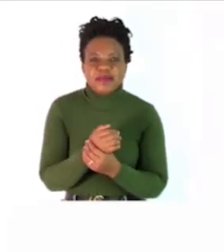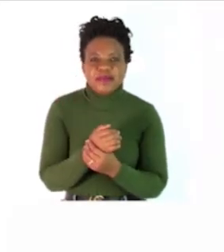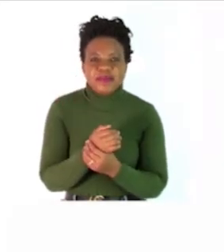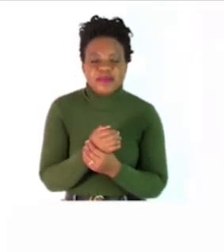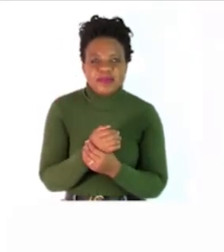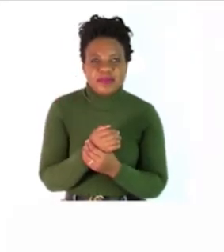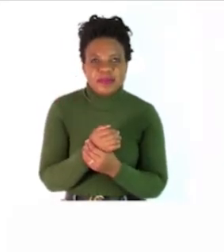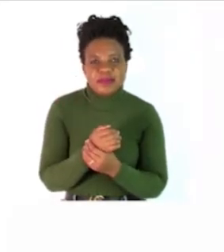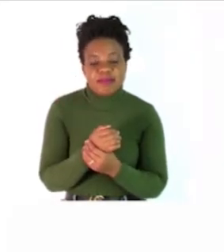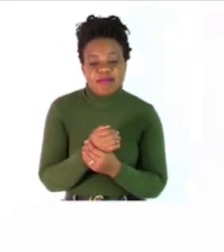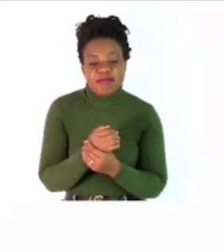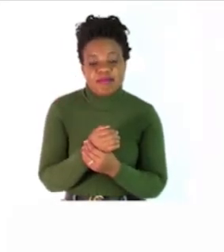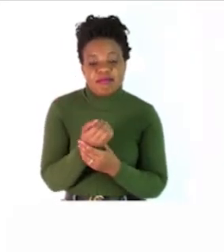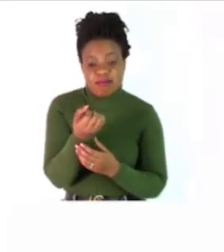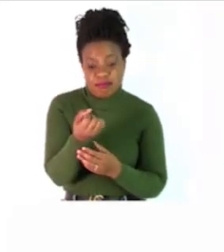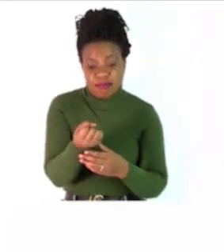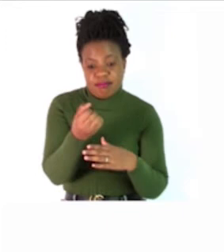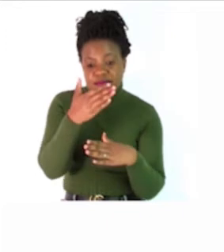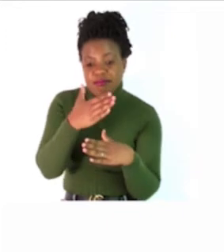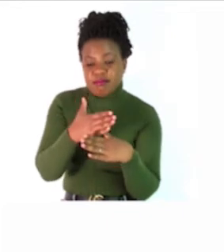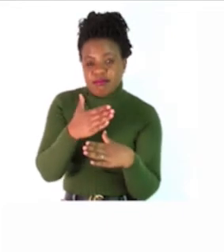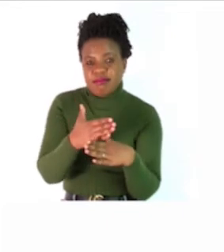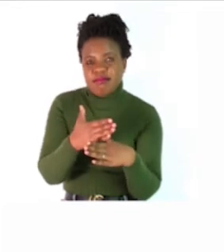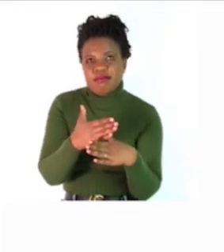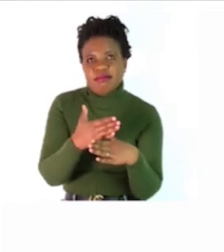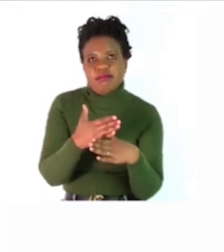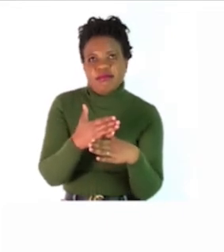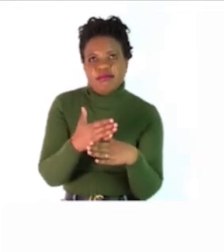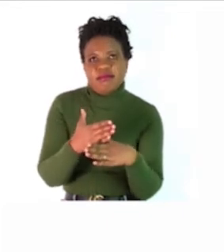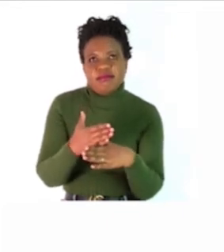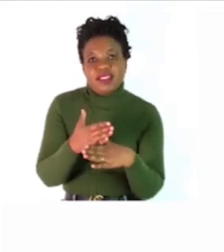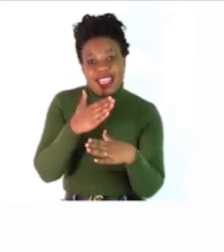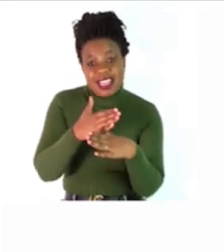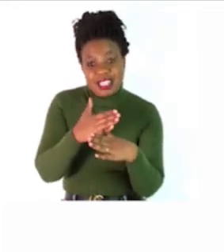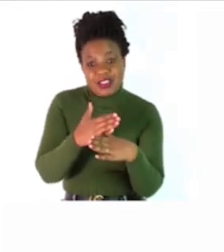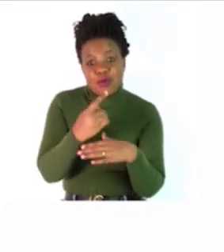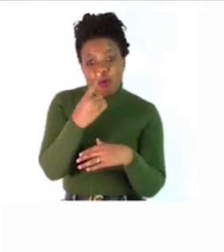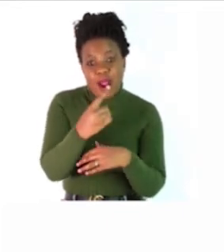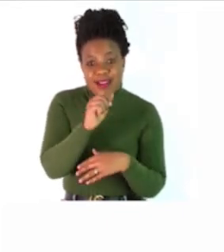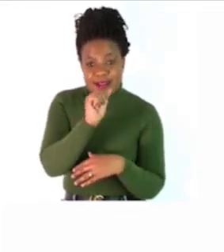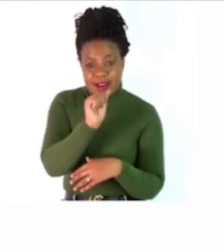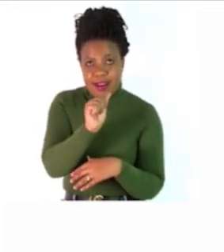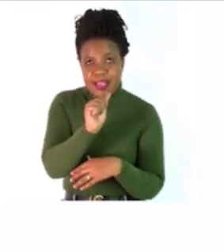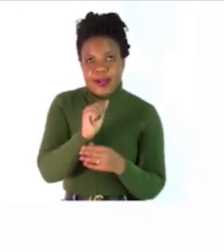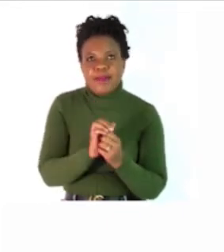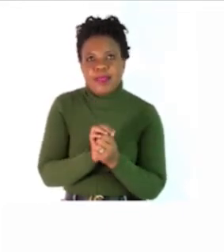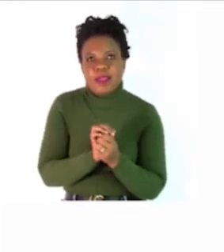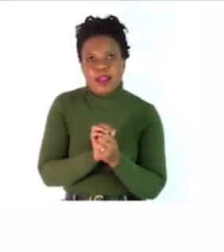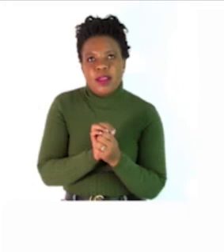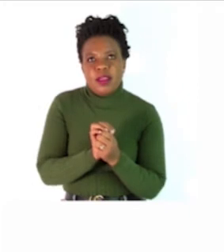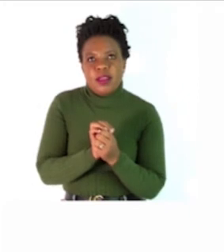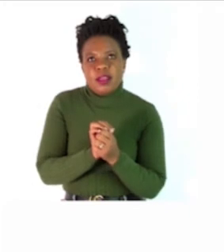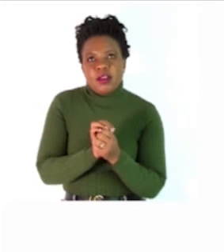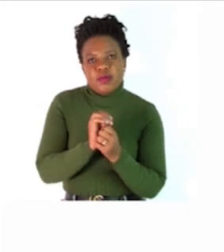where we have our activities let's start with activity number one fill in the plural form